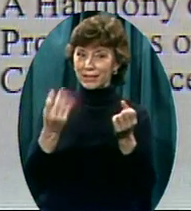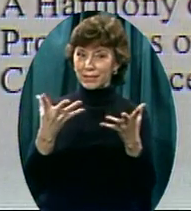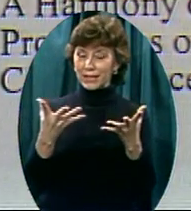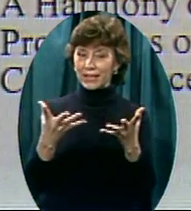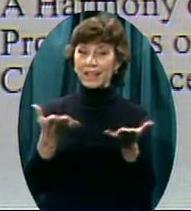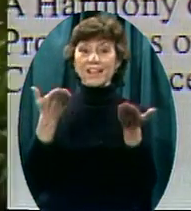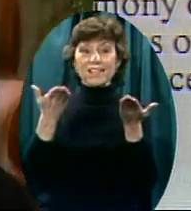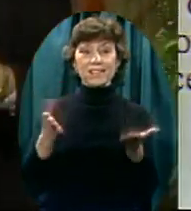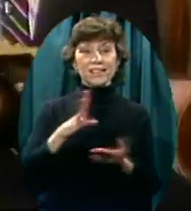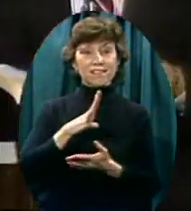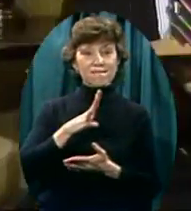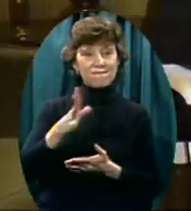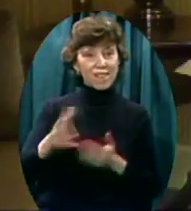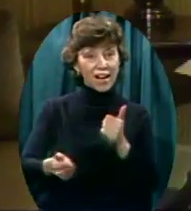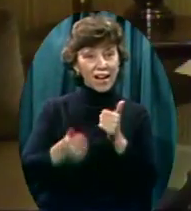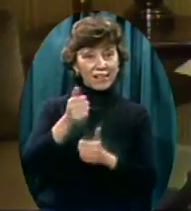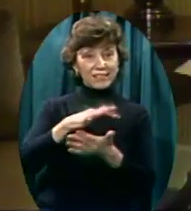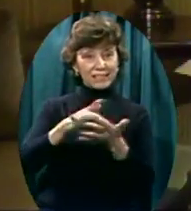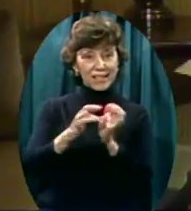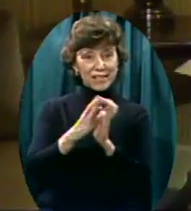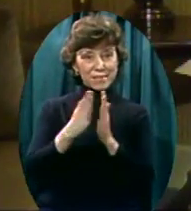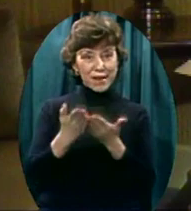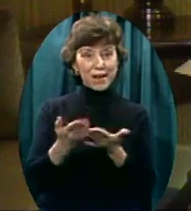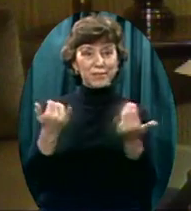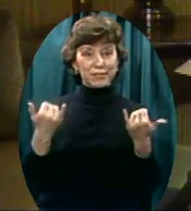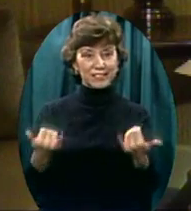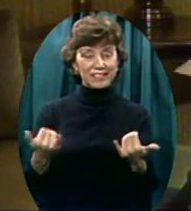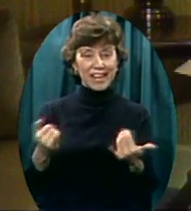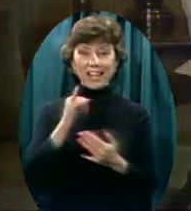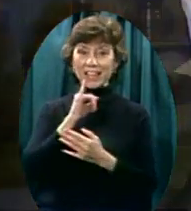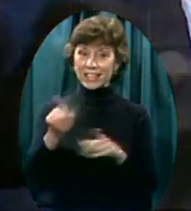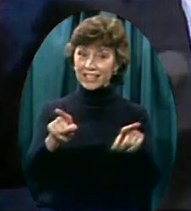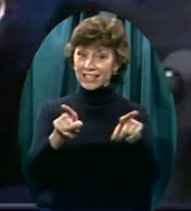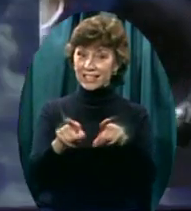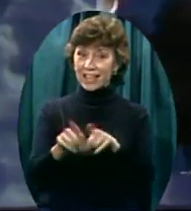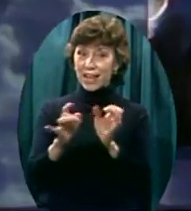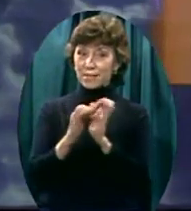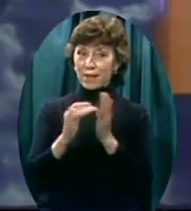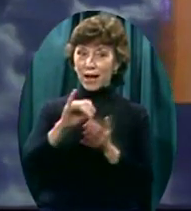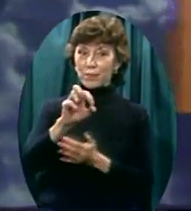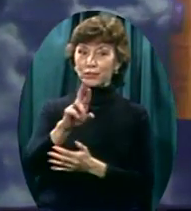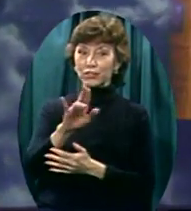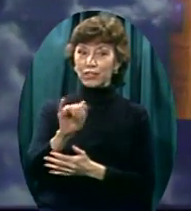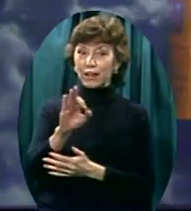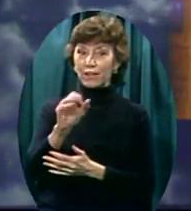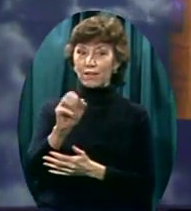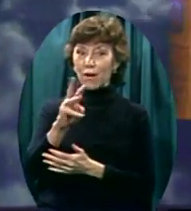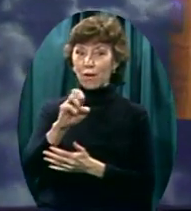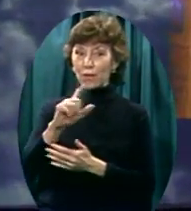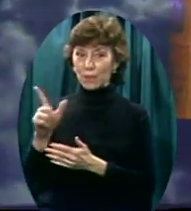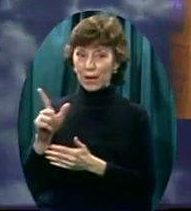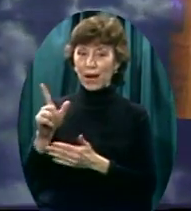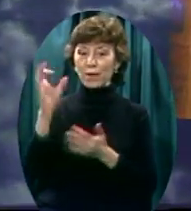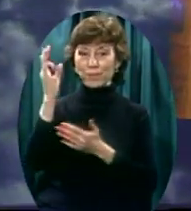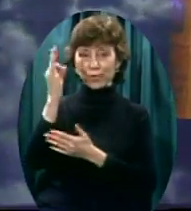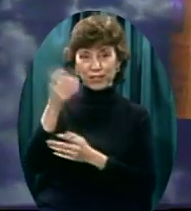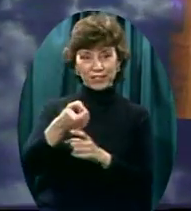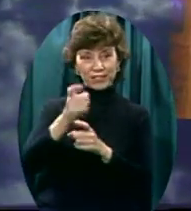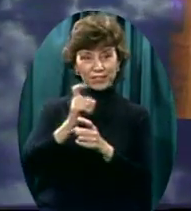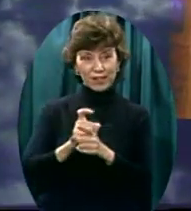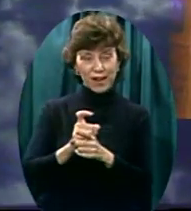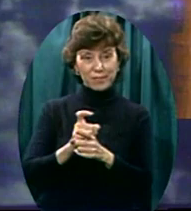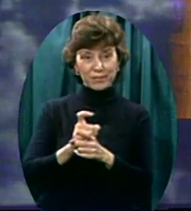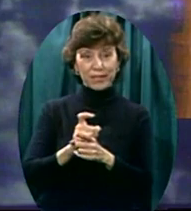a doubt, this is the finest study Bible available today. It is the same Bible Jerry Falwell preaches from and carries everywhere he goes.